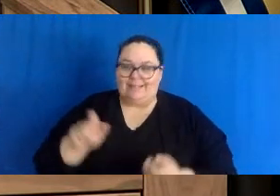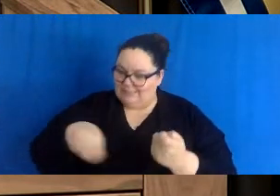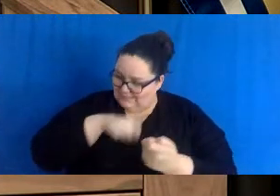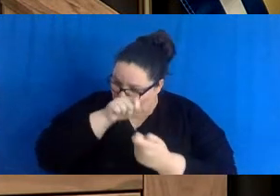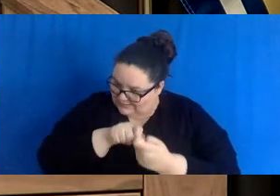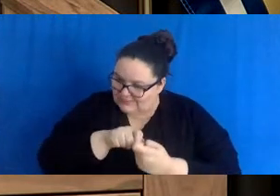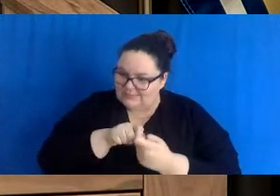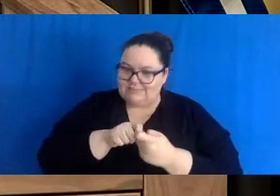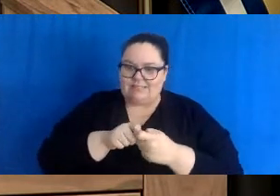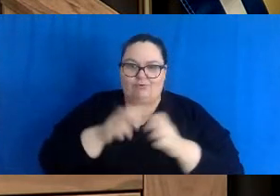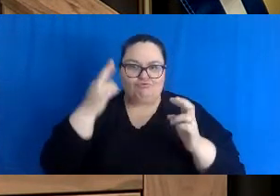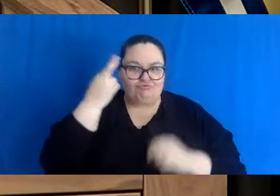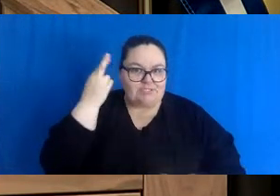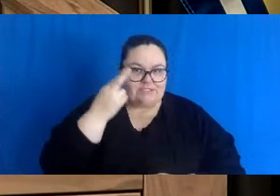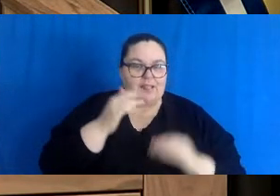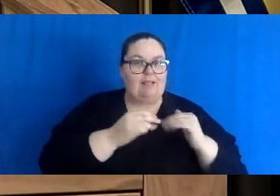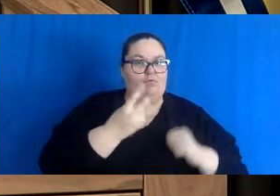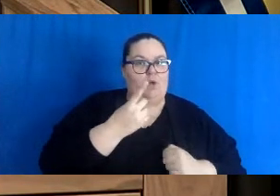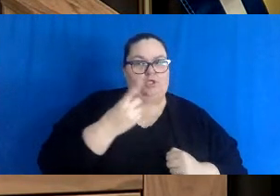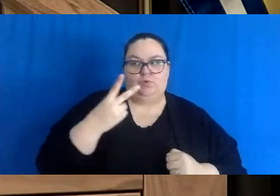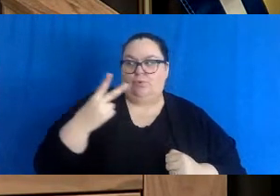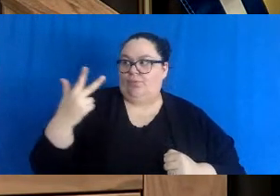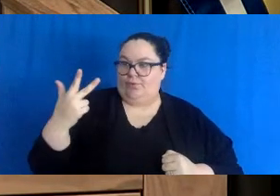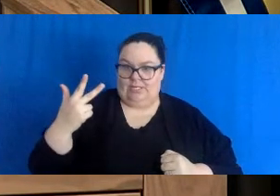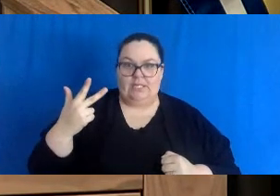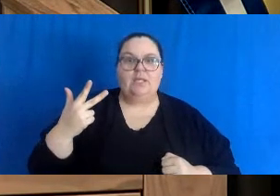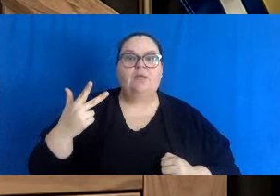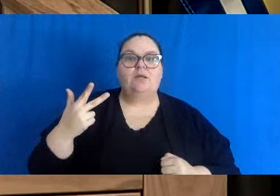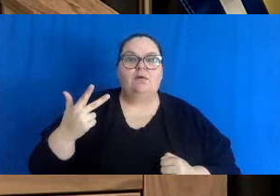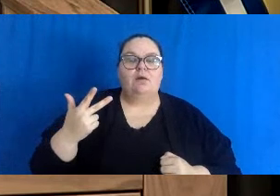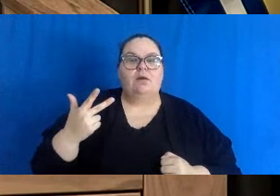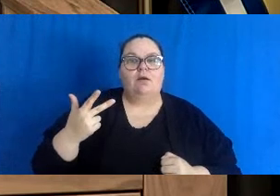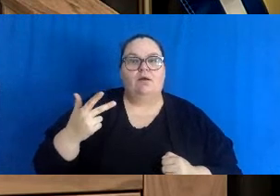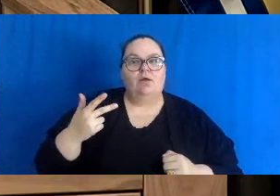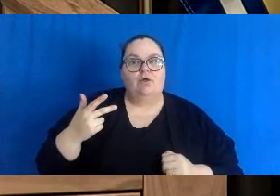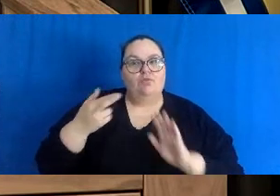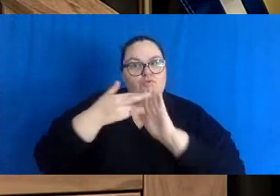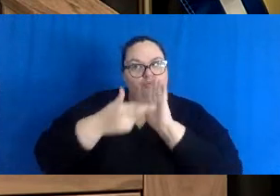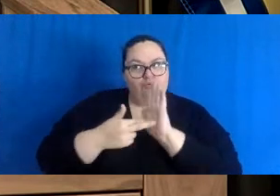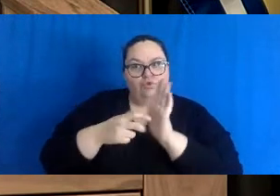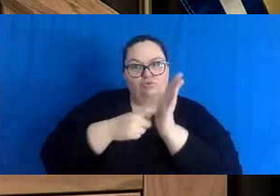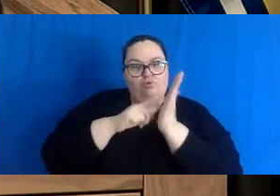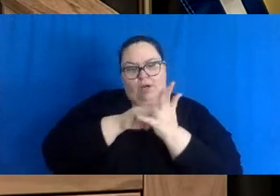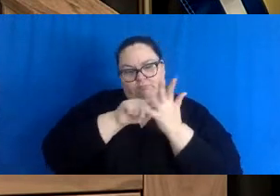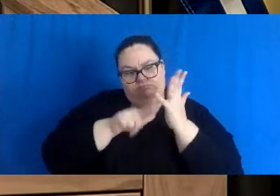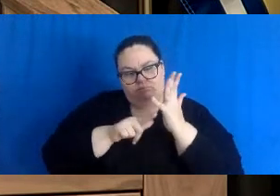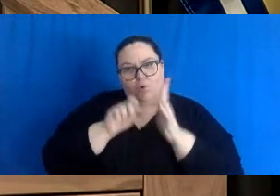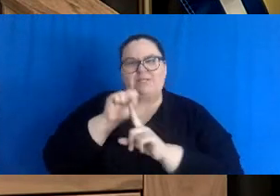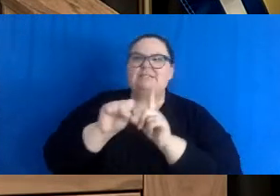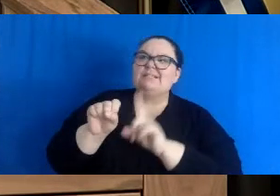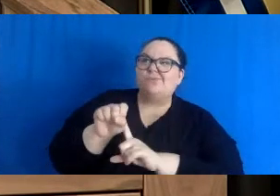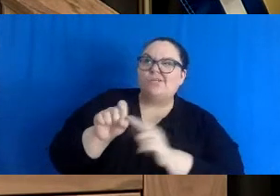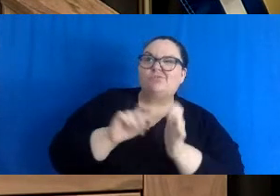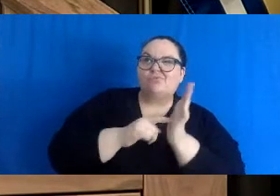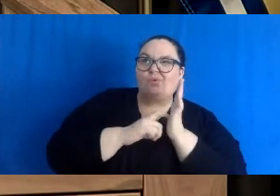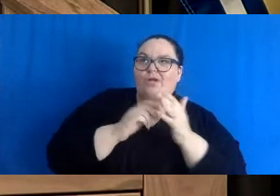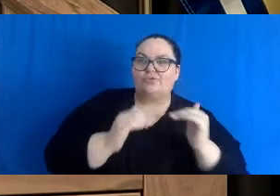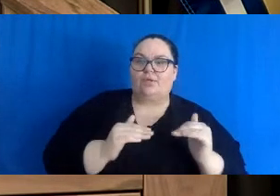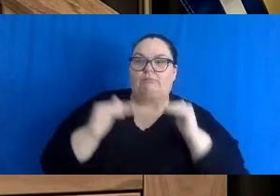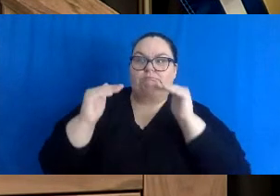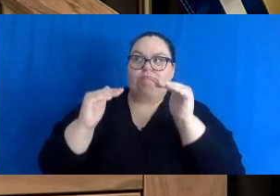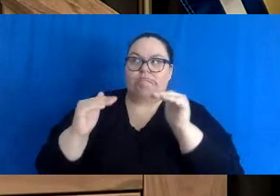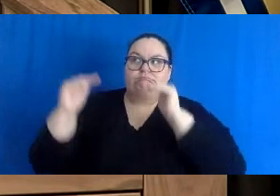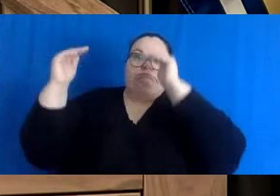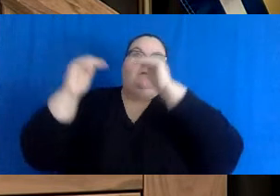When we put out the level one, two, and three, it was clear the measures that would be required or the situations that would be required in order to implement level